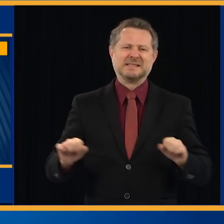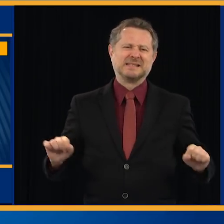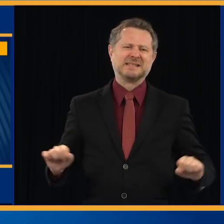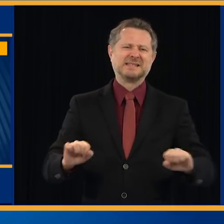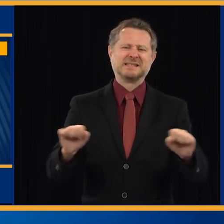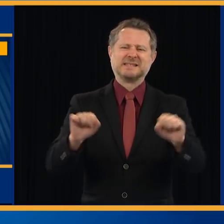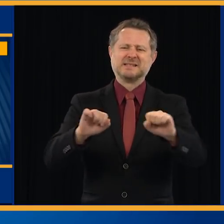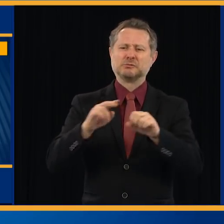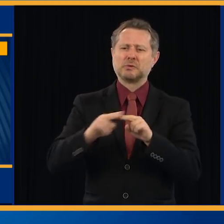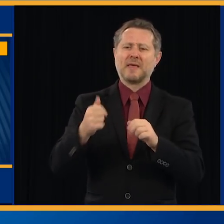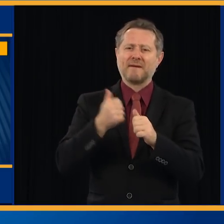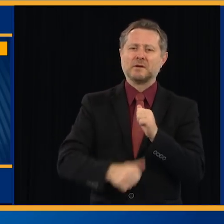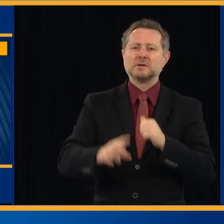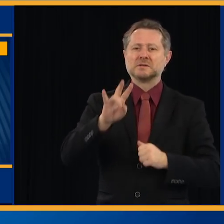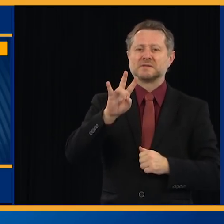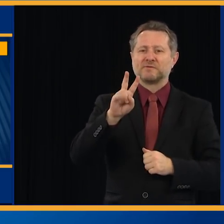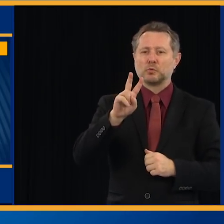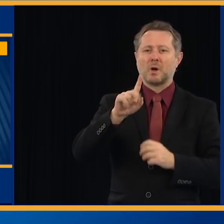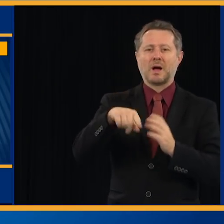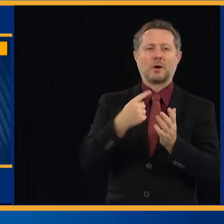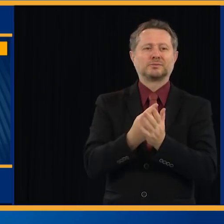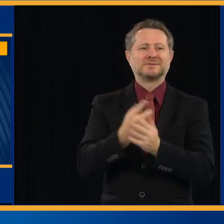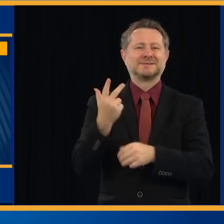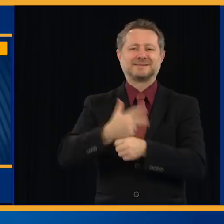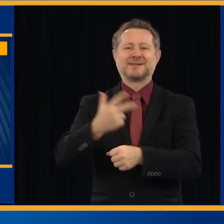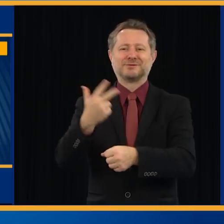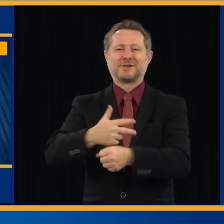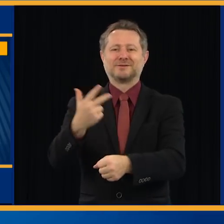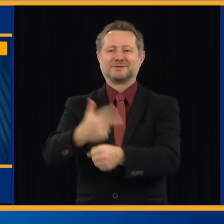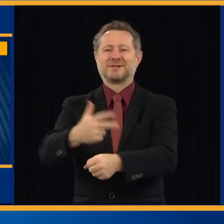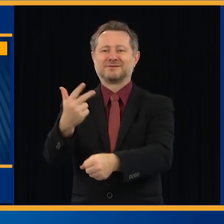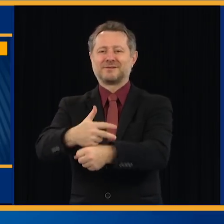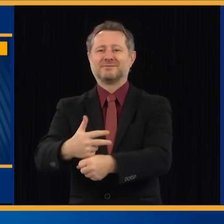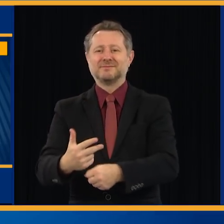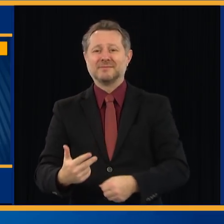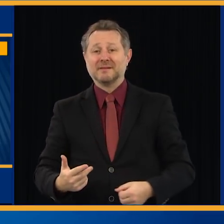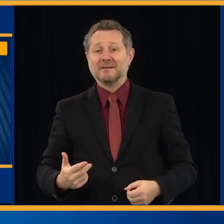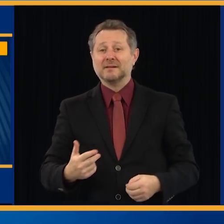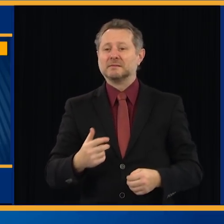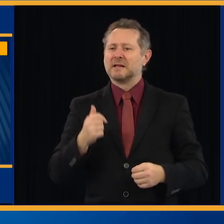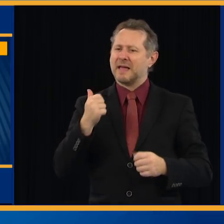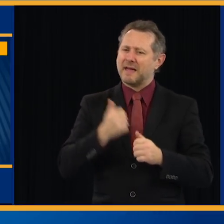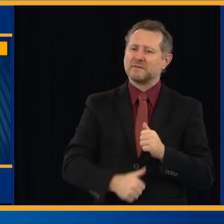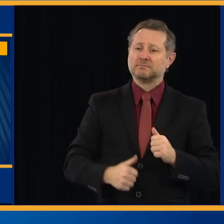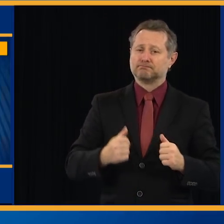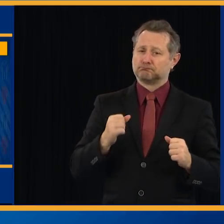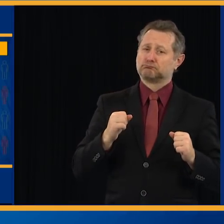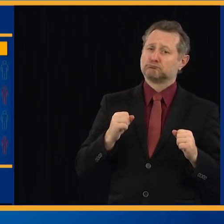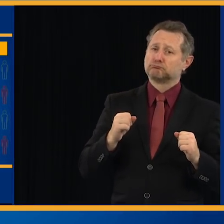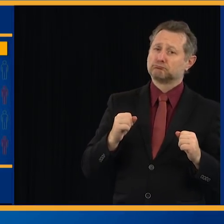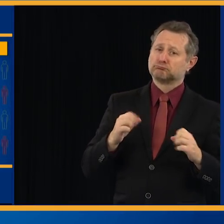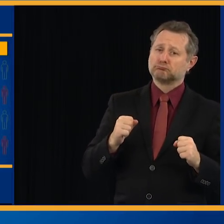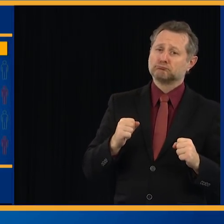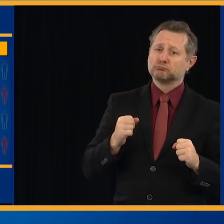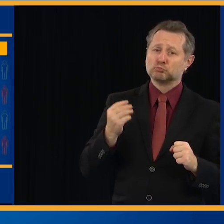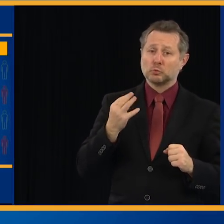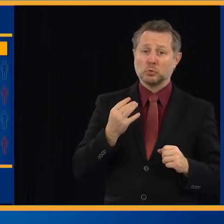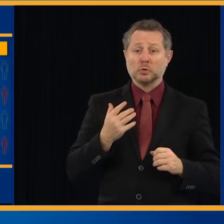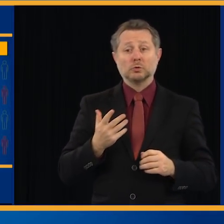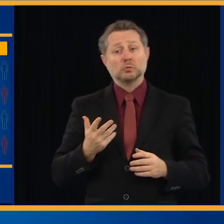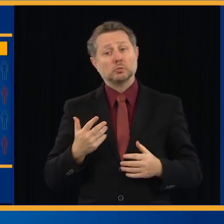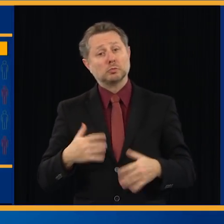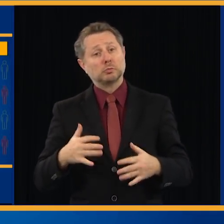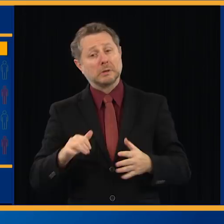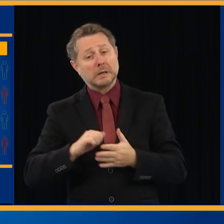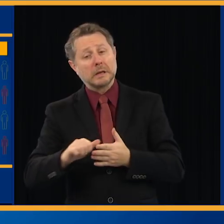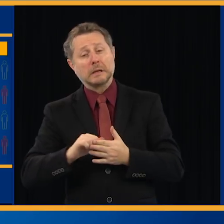which is an amazing undertaking when you think about it, to clean all those buses and